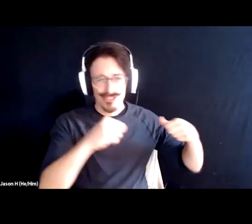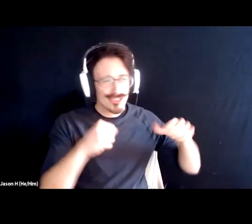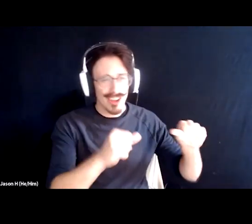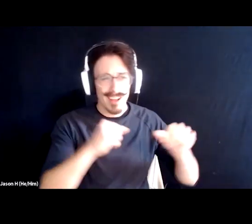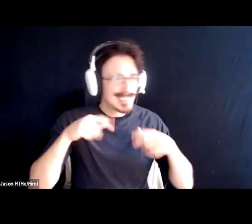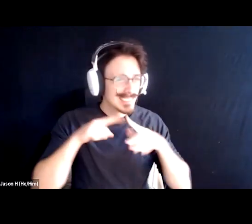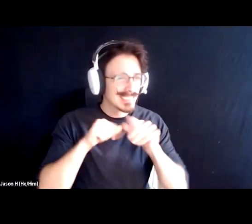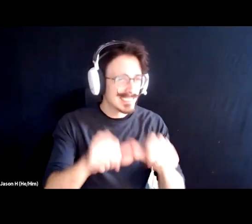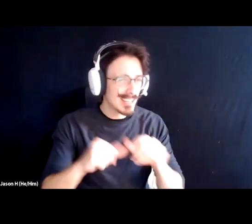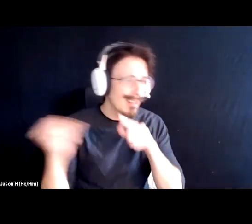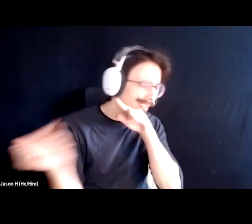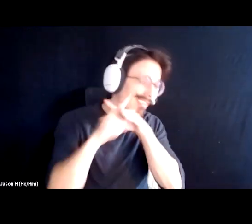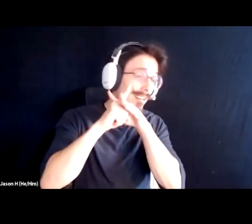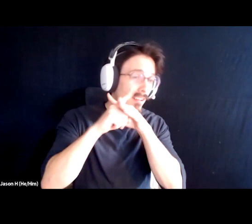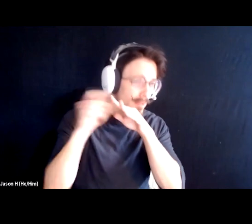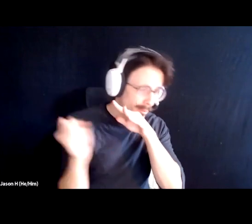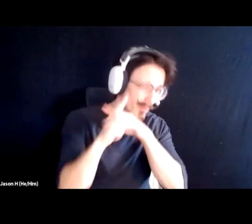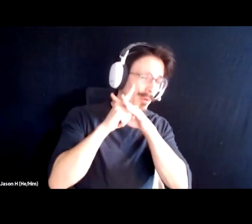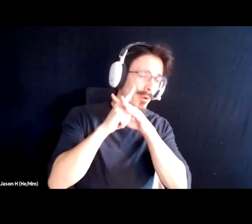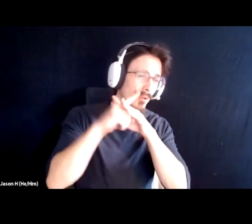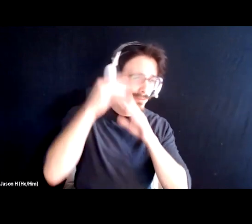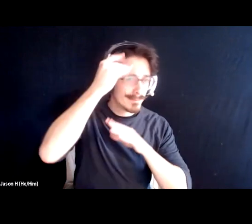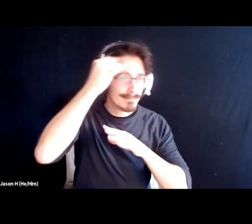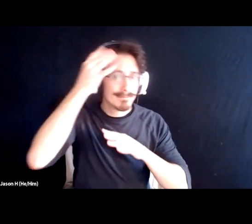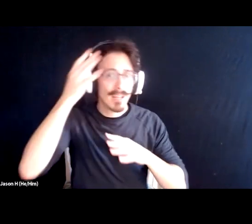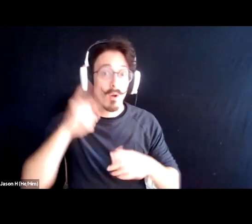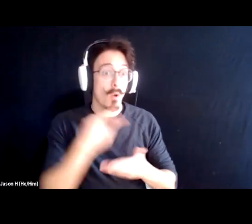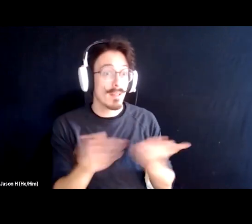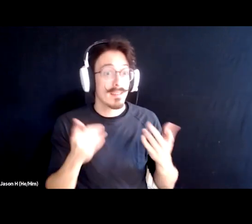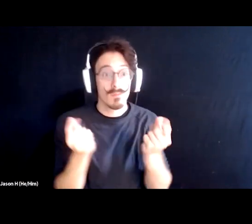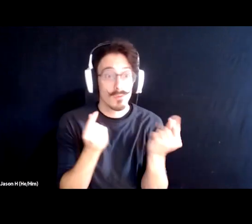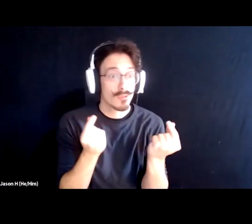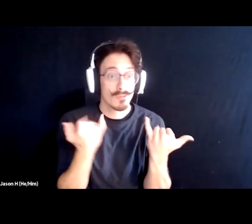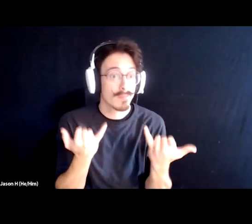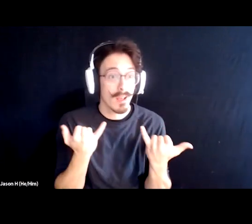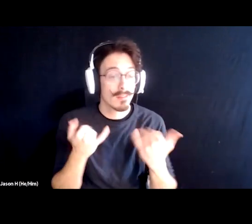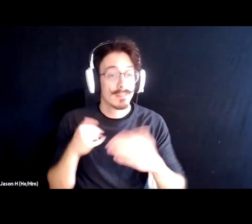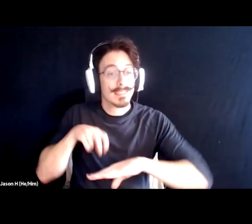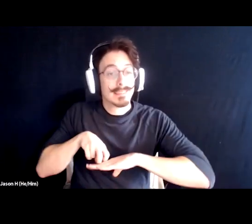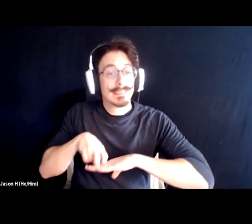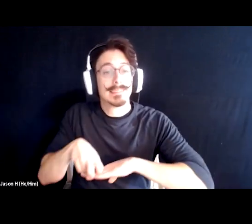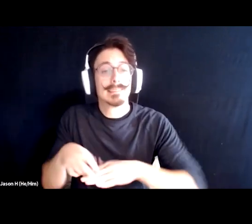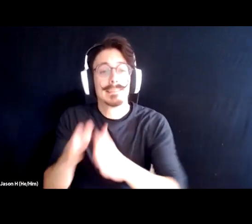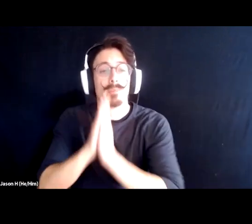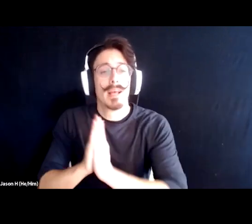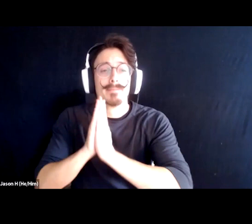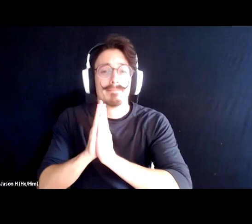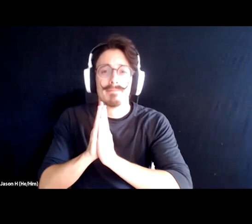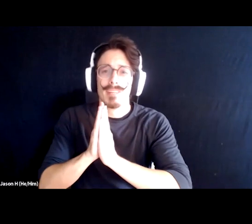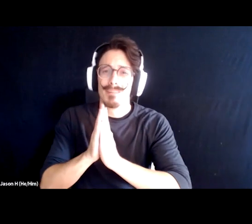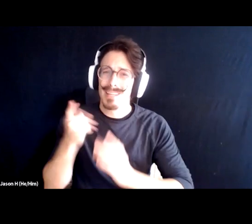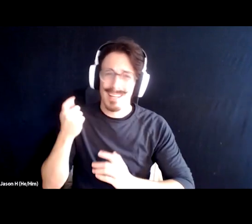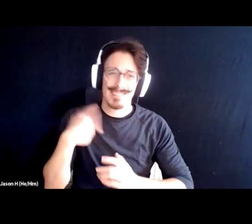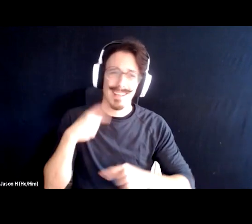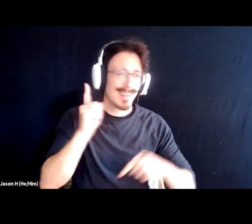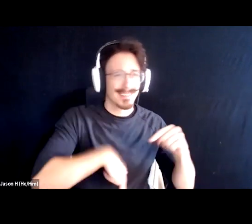getting in my way i can't see the only thing left to do now is to kneel down by bed and break cause honey